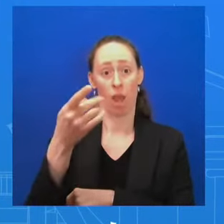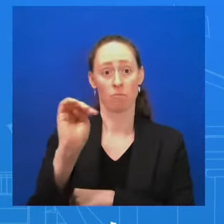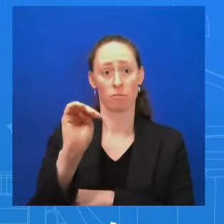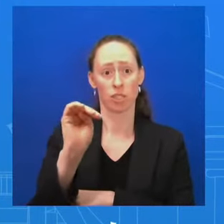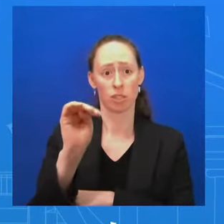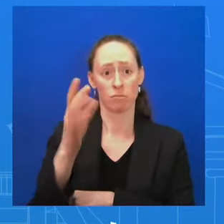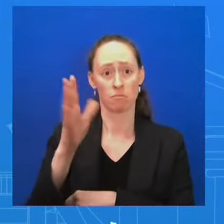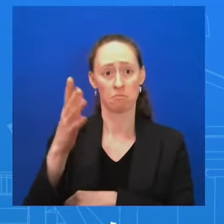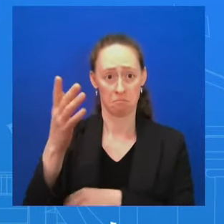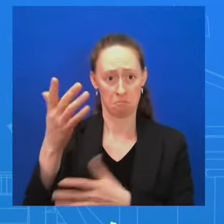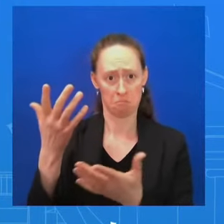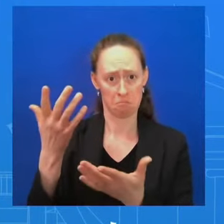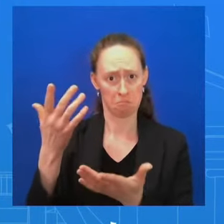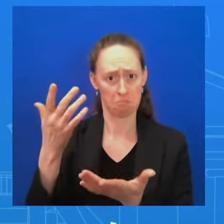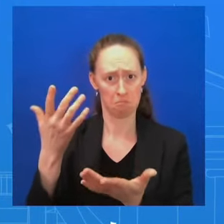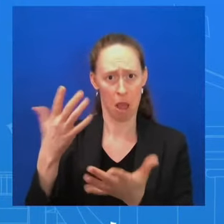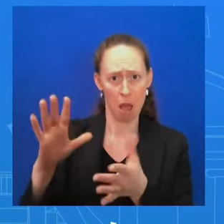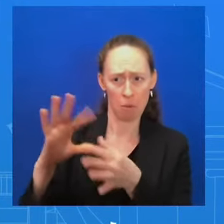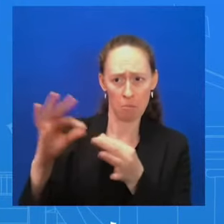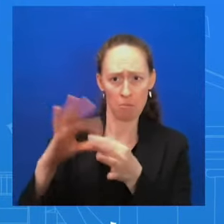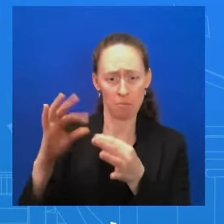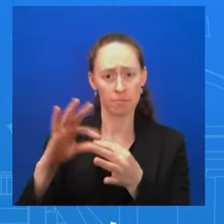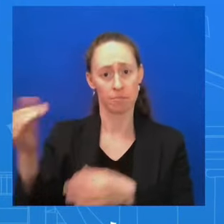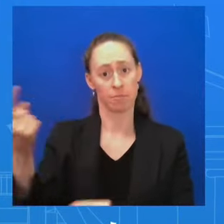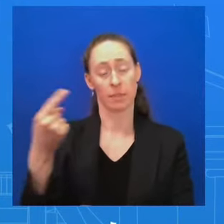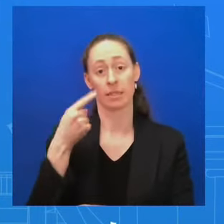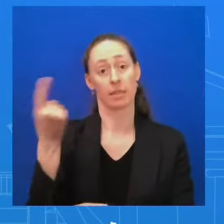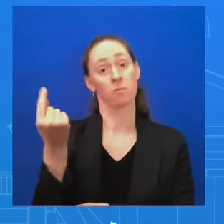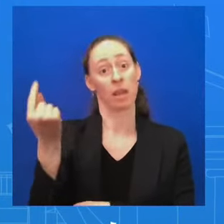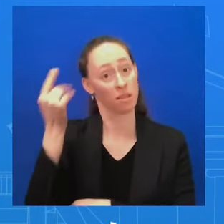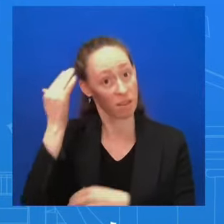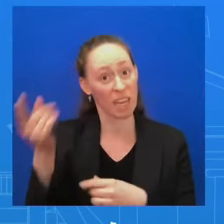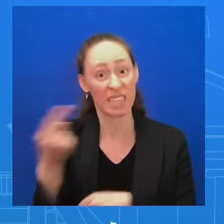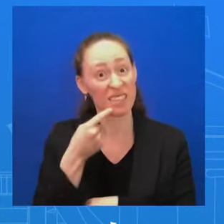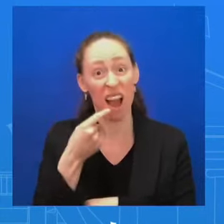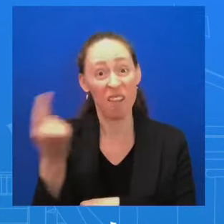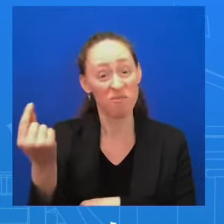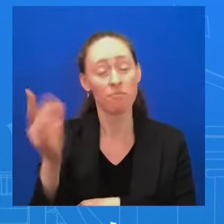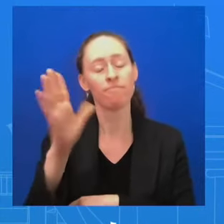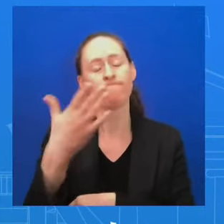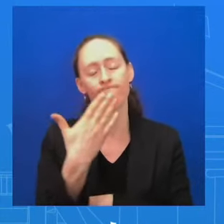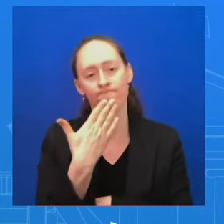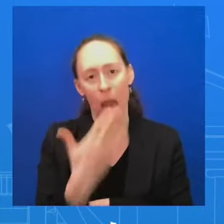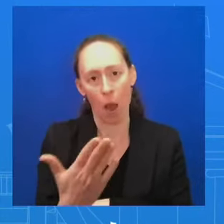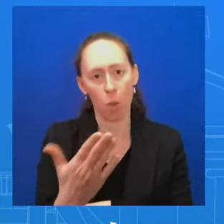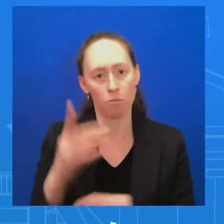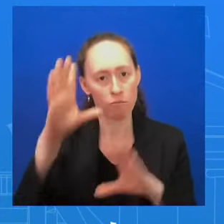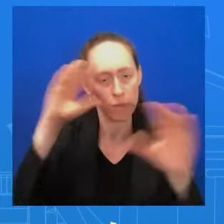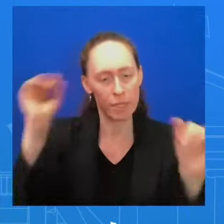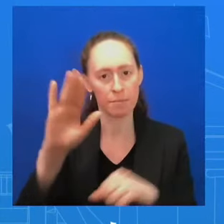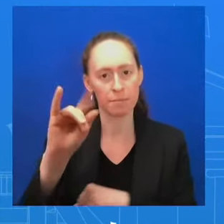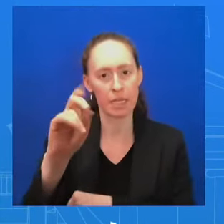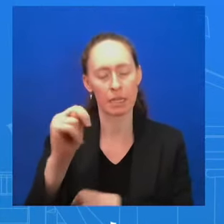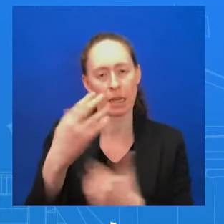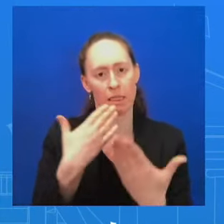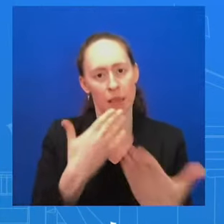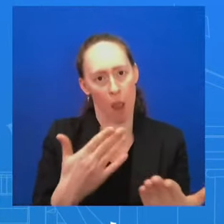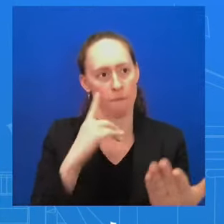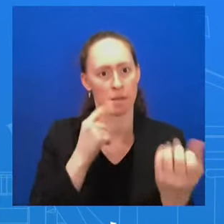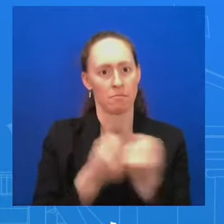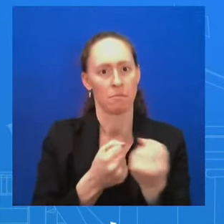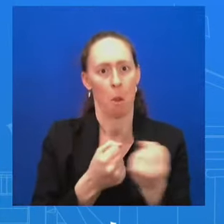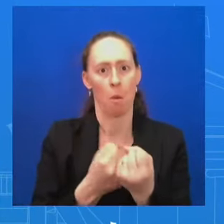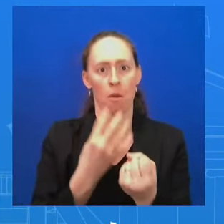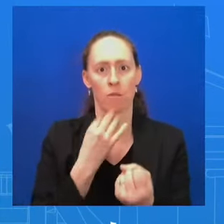reiterated his thanks to President Biden and this administration for the support that we have continued to provide Israel. It's longstanding. It was before